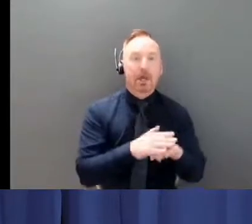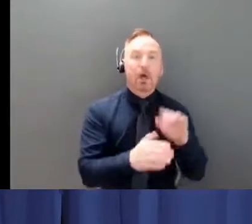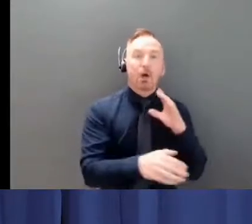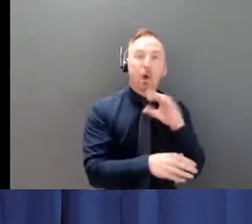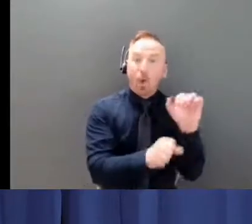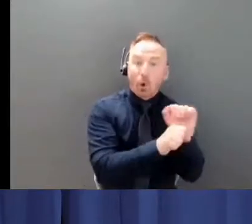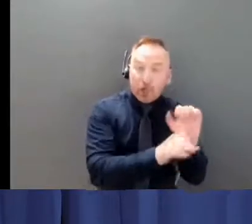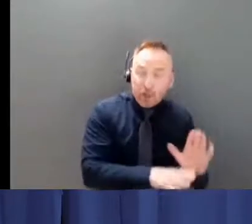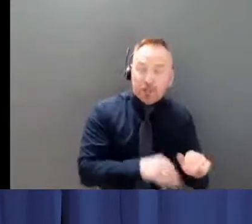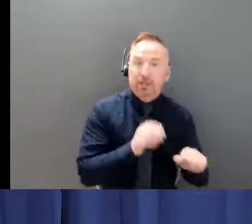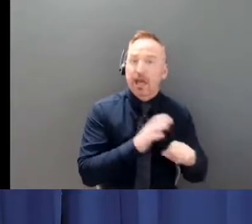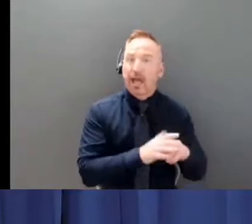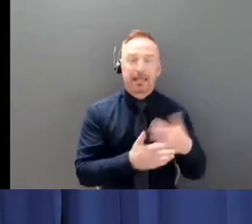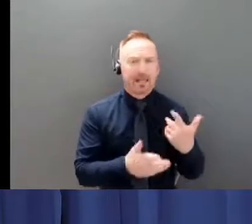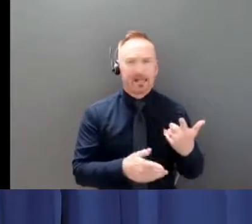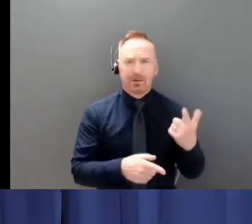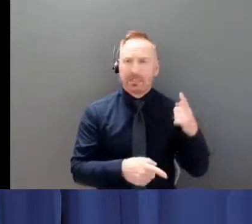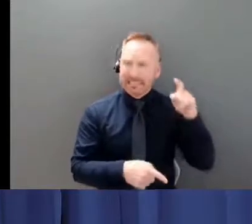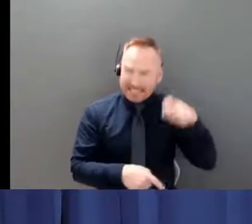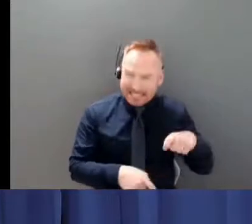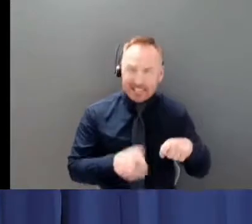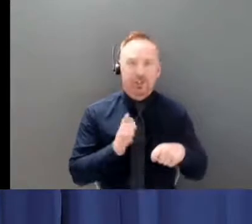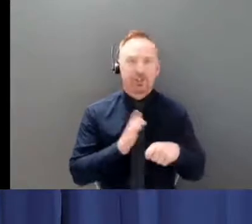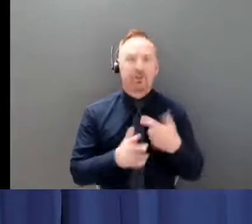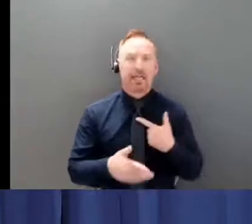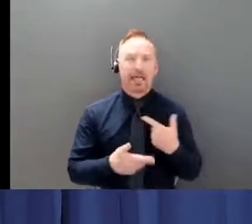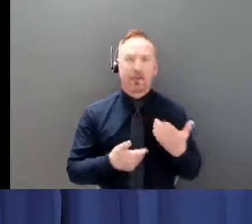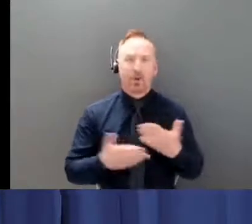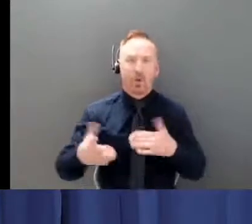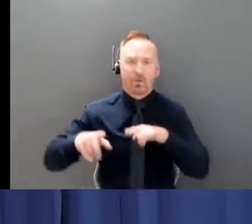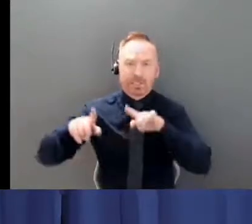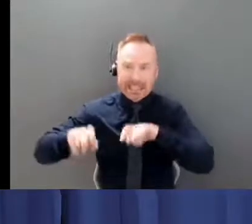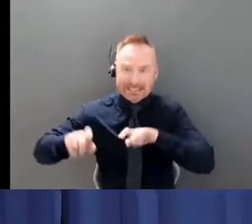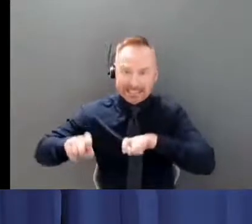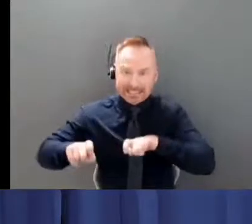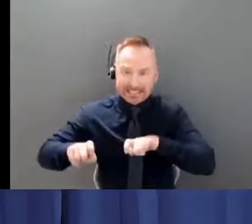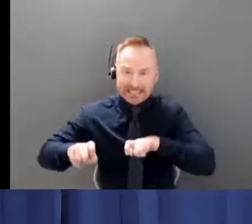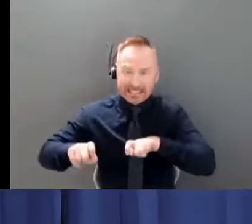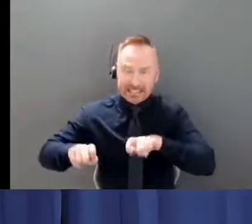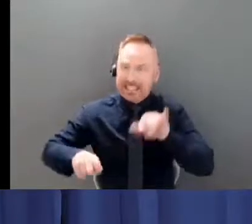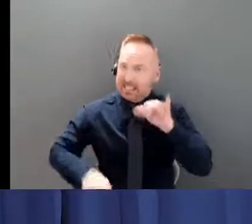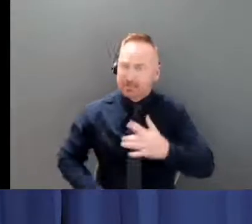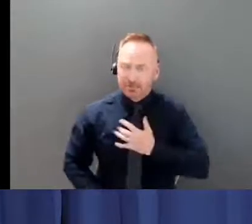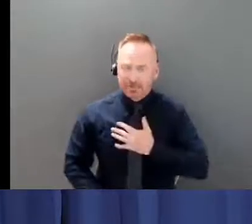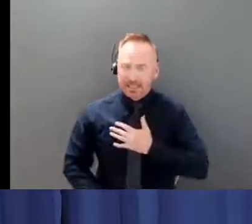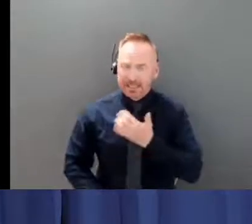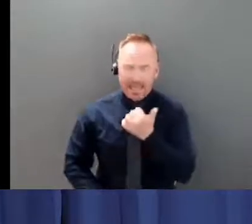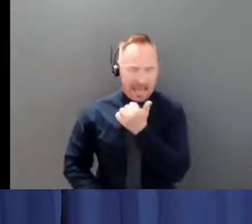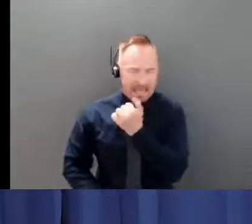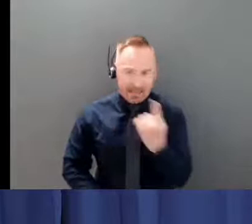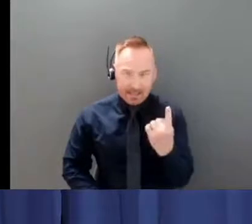and testing is really a cornerstone of how we stop COVID-19 in its tracks